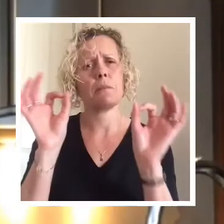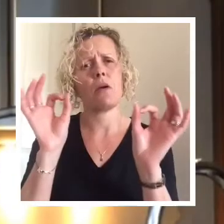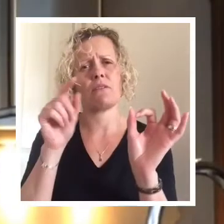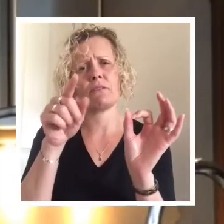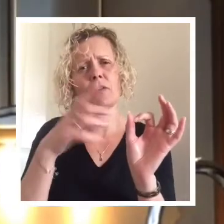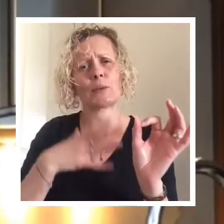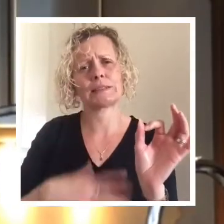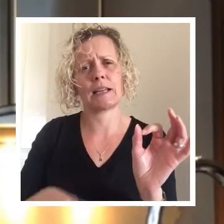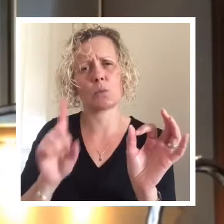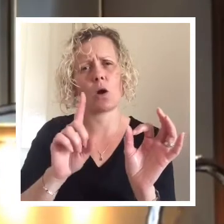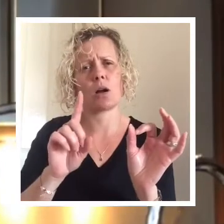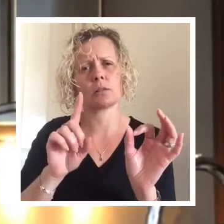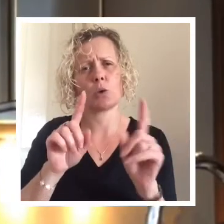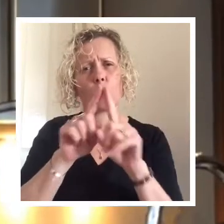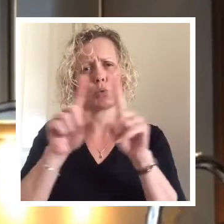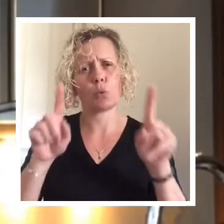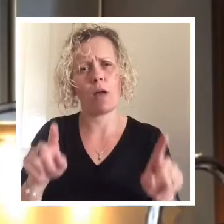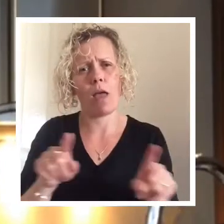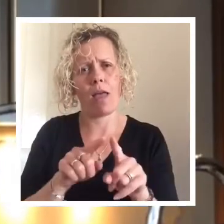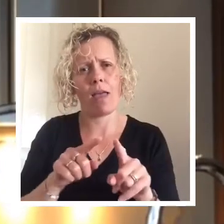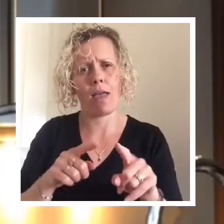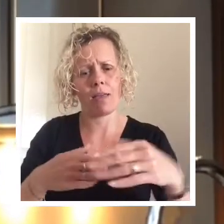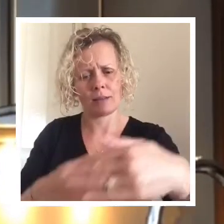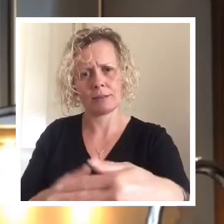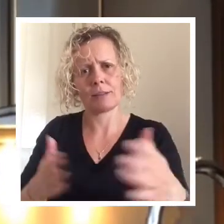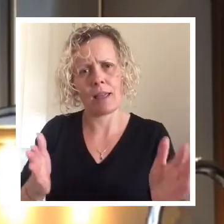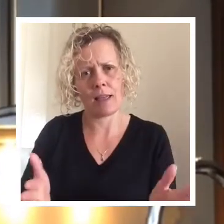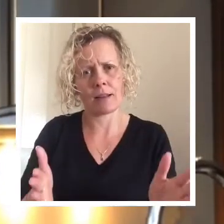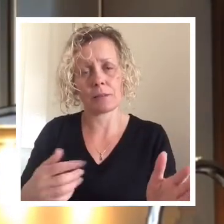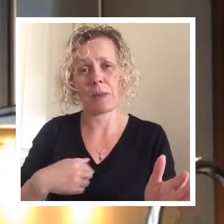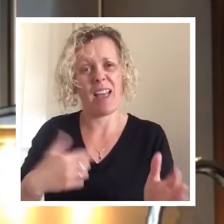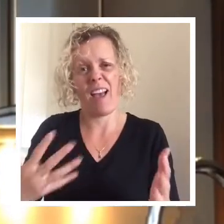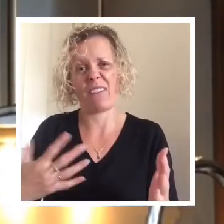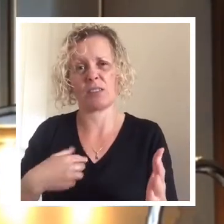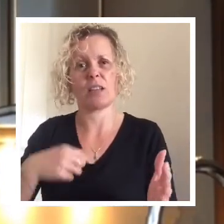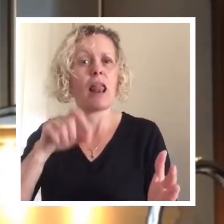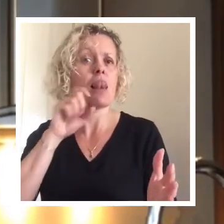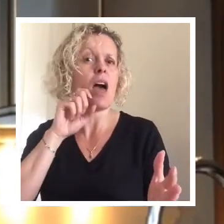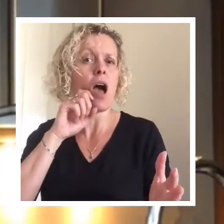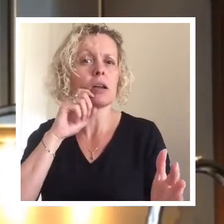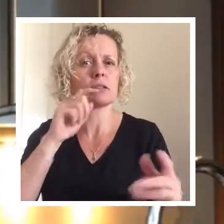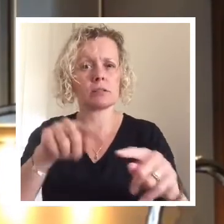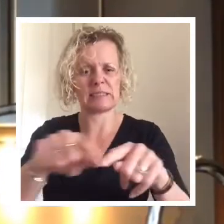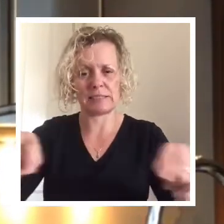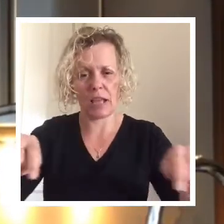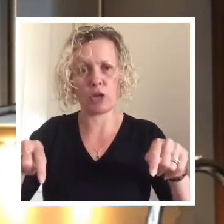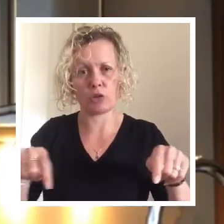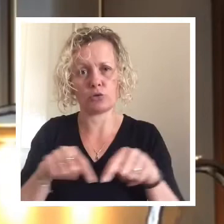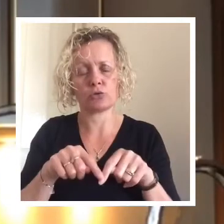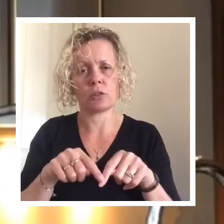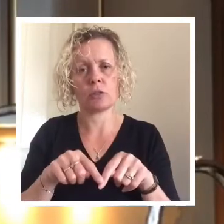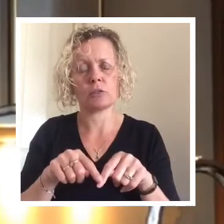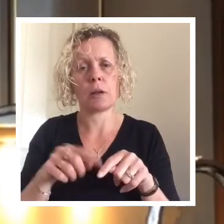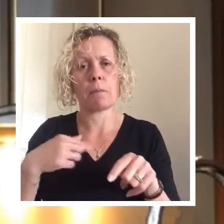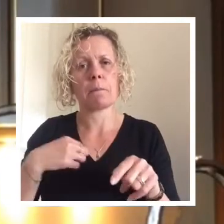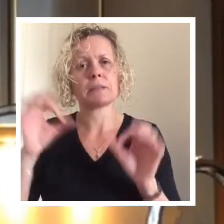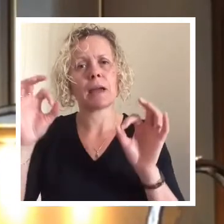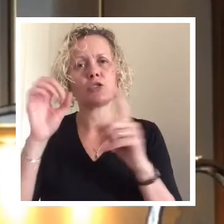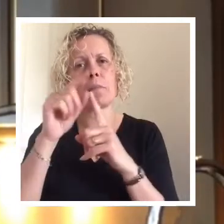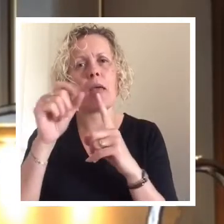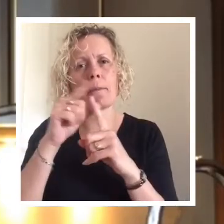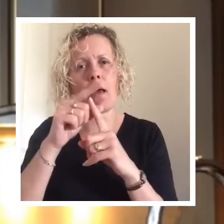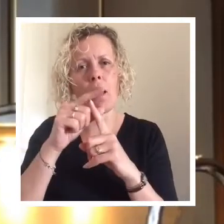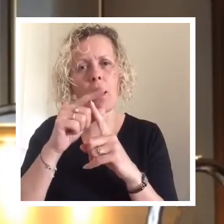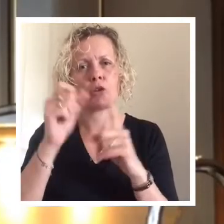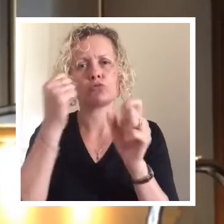Ideally if you've got a square tin but I haven't so I'm just going to use a glass dish. I've cut my grease proof into a